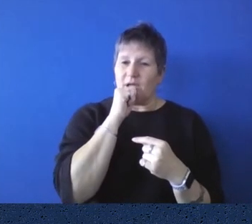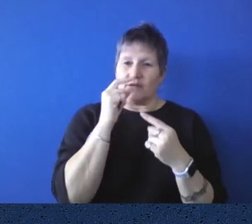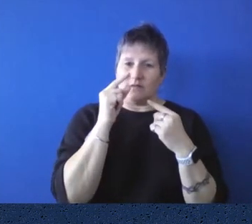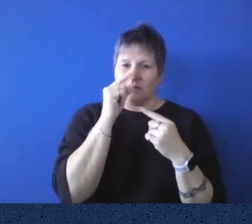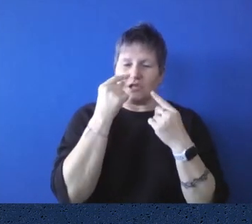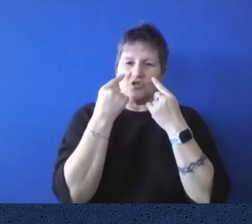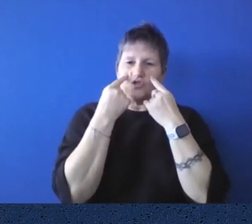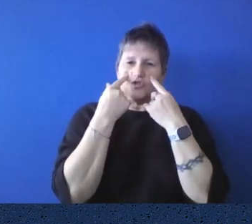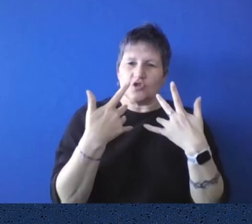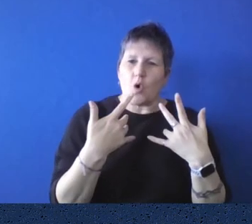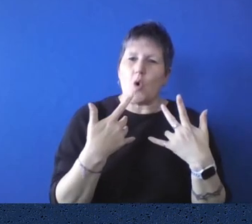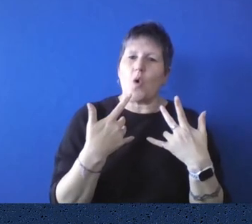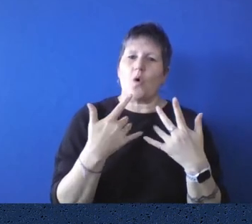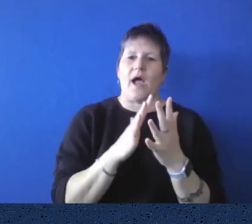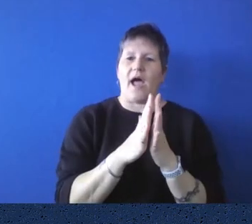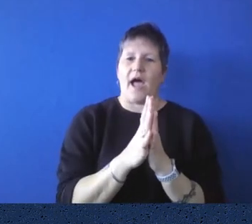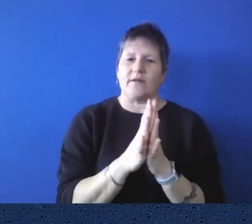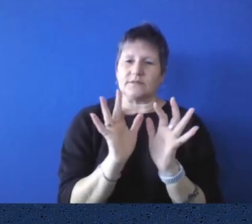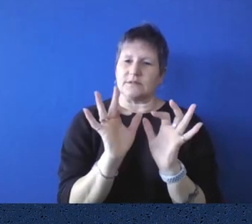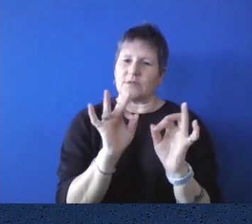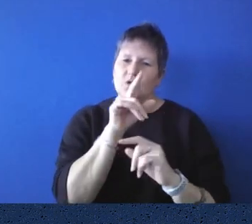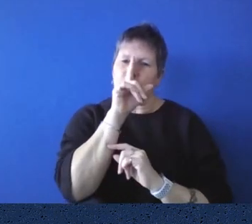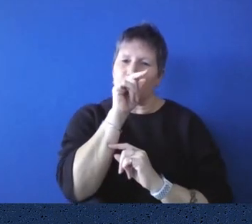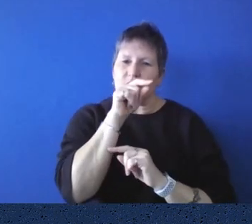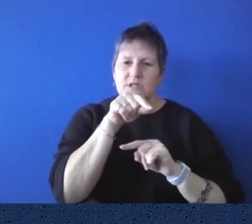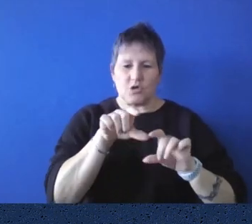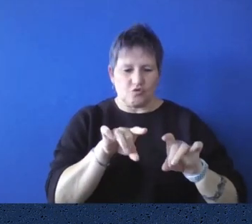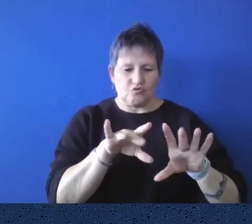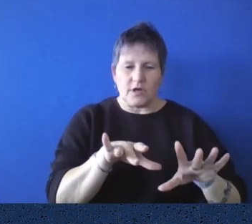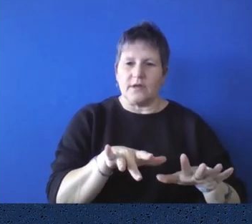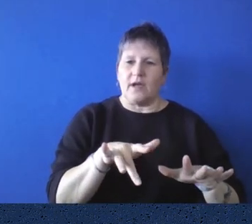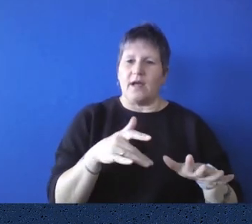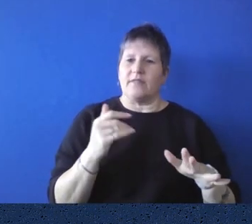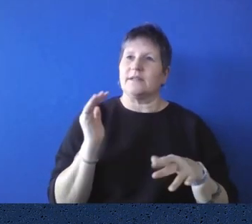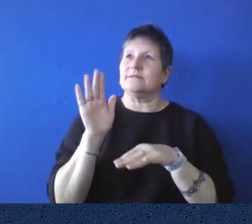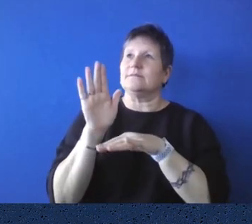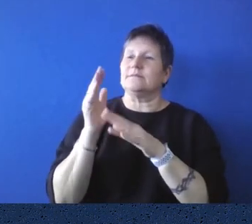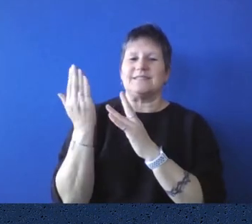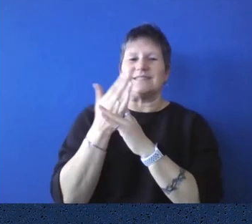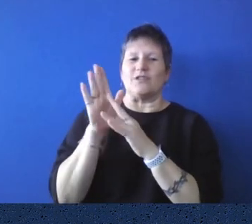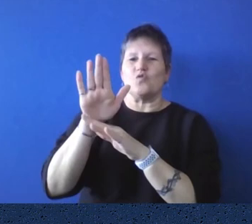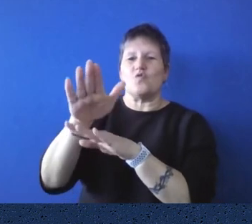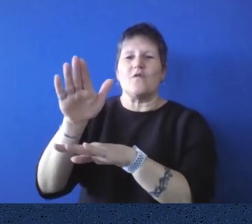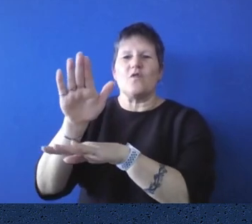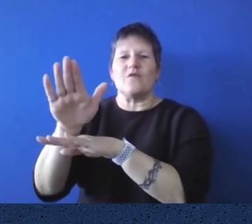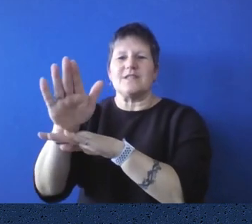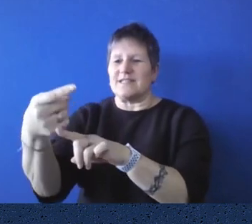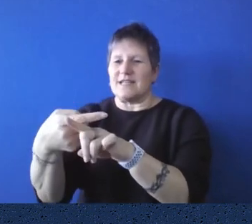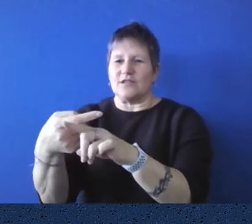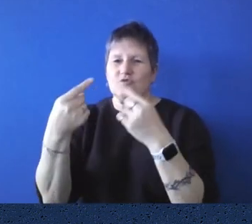birds of Australia with people in Europe, in England. Um, it was a really interesting time. So that was again in the, um,